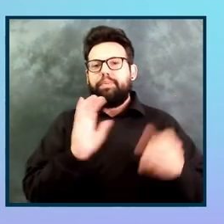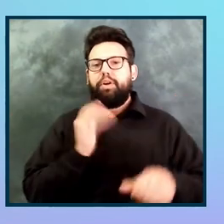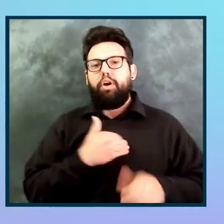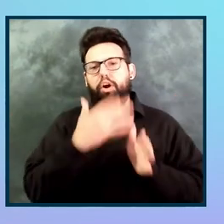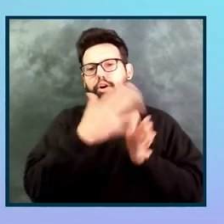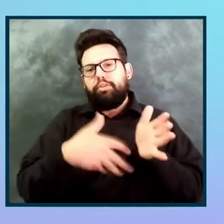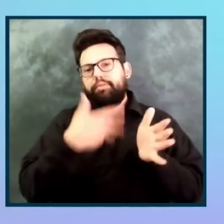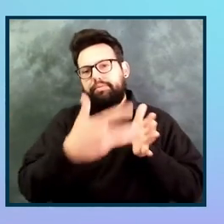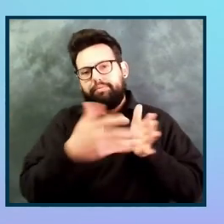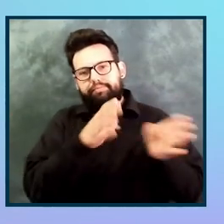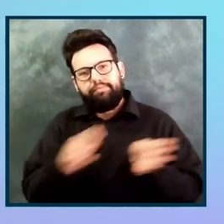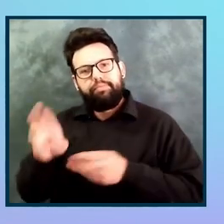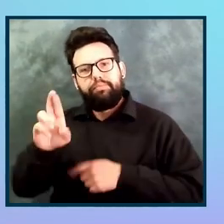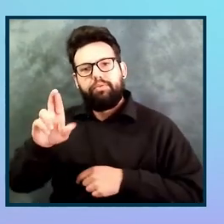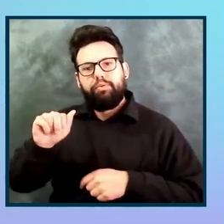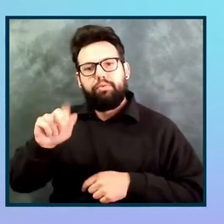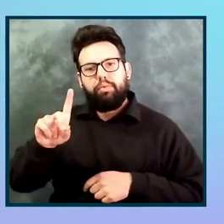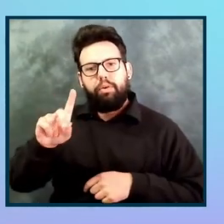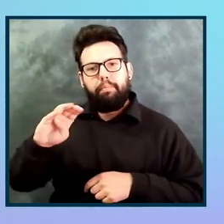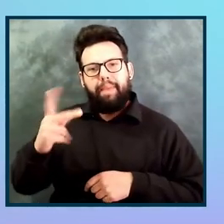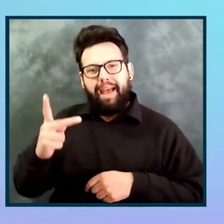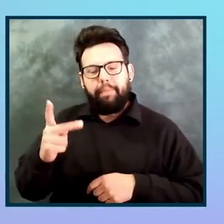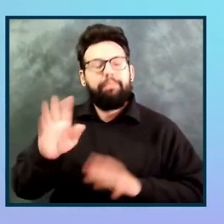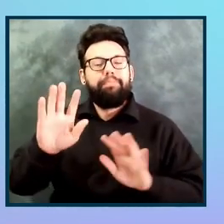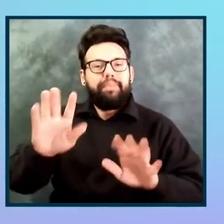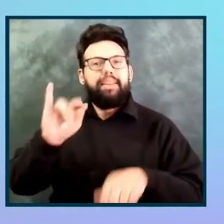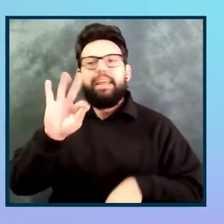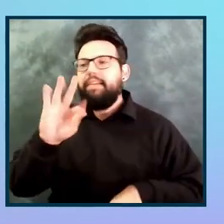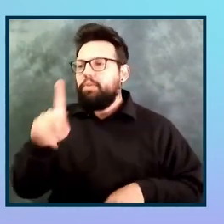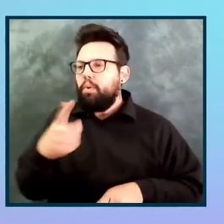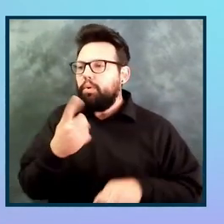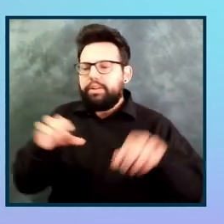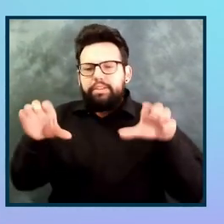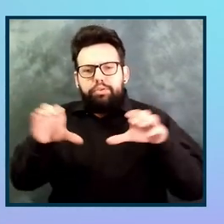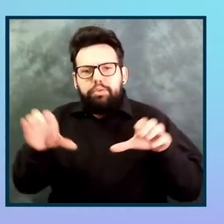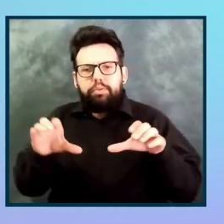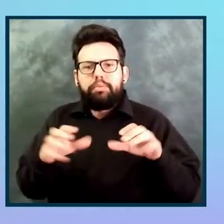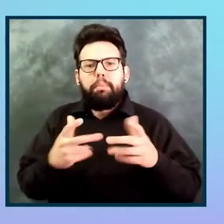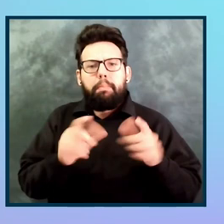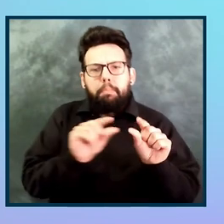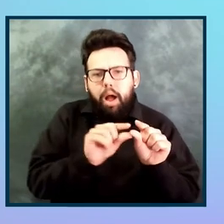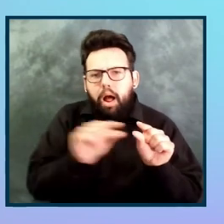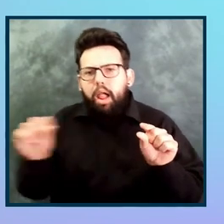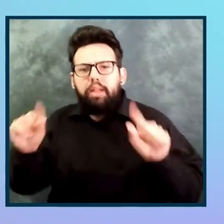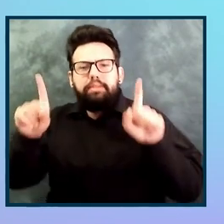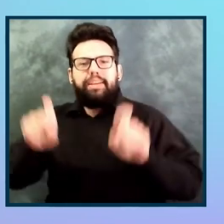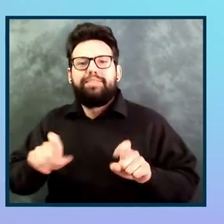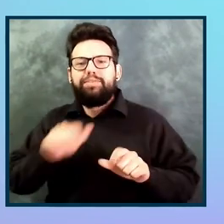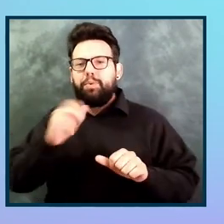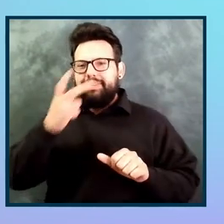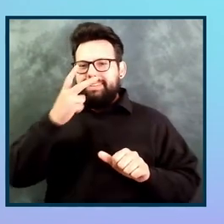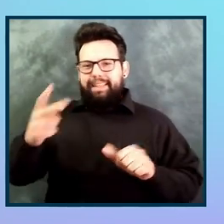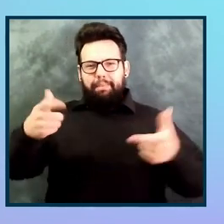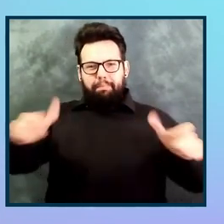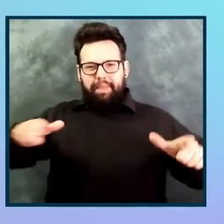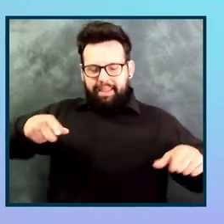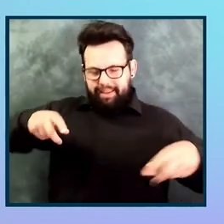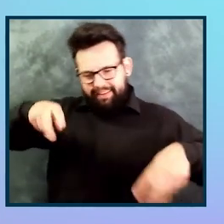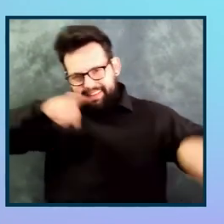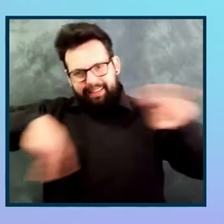if you only do the small iterative testing, you don't ever see the big picture, and you also don't